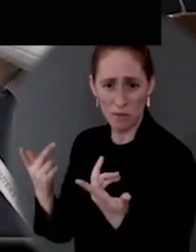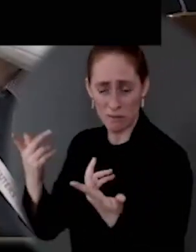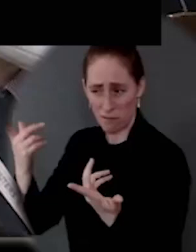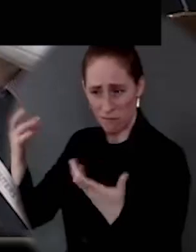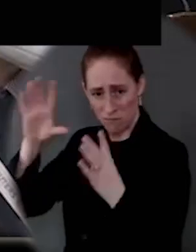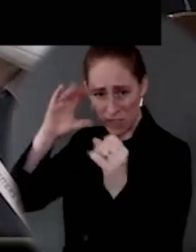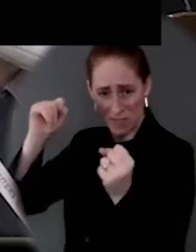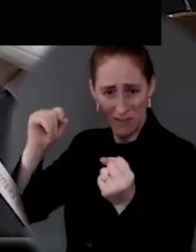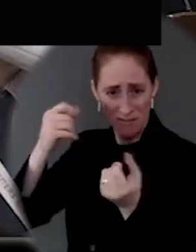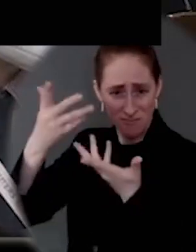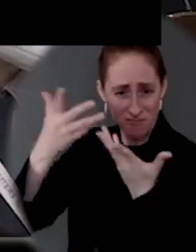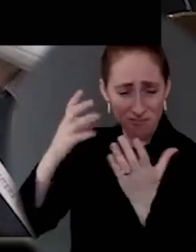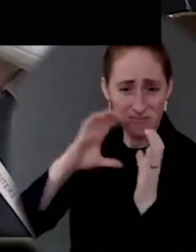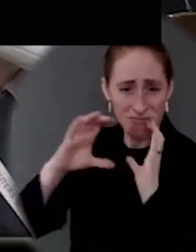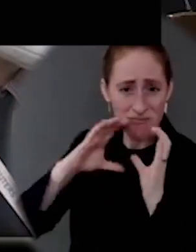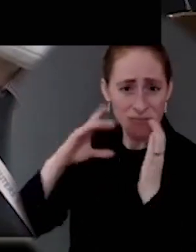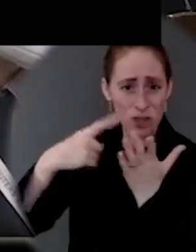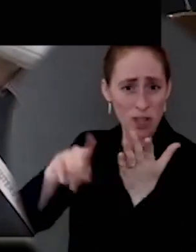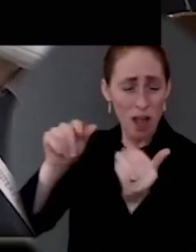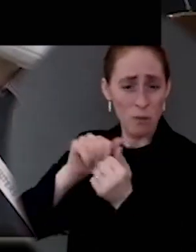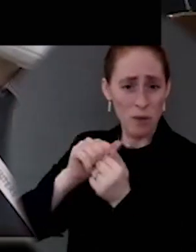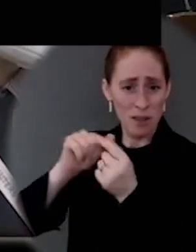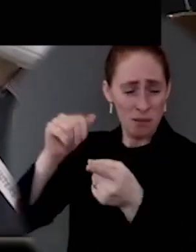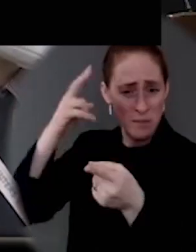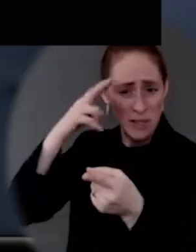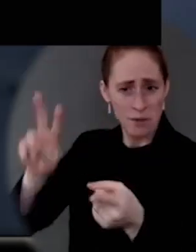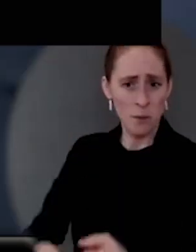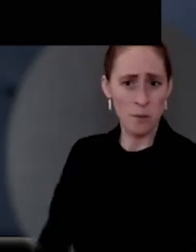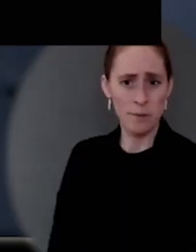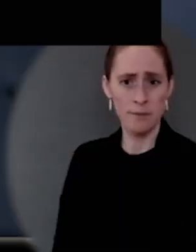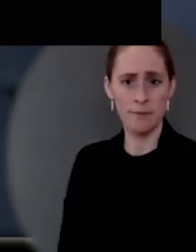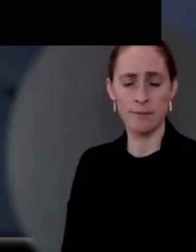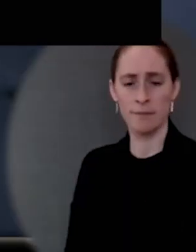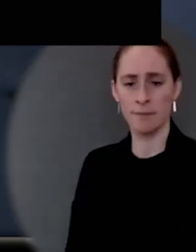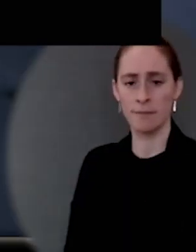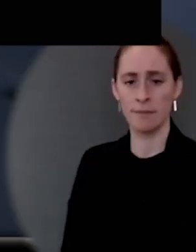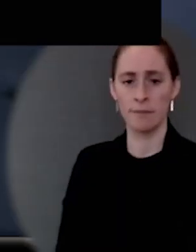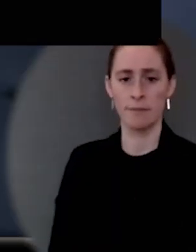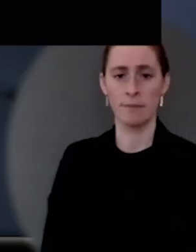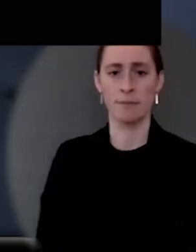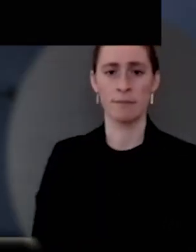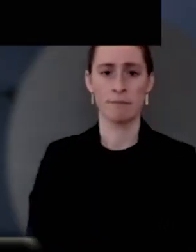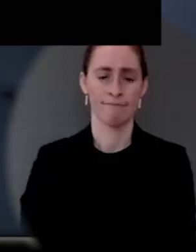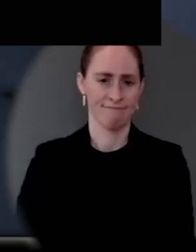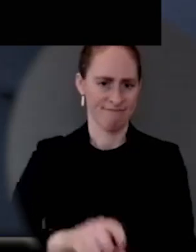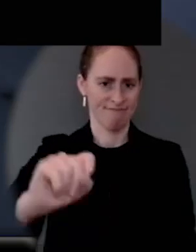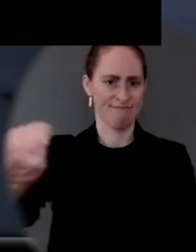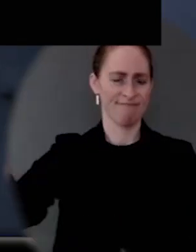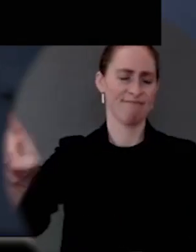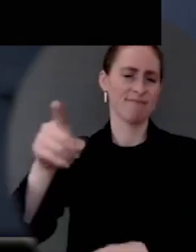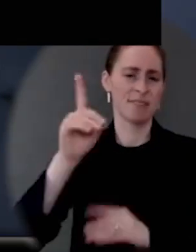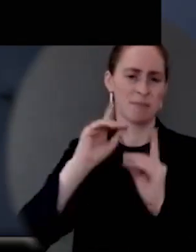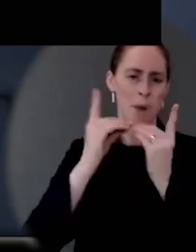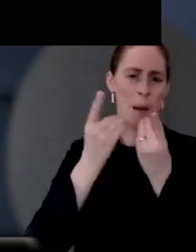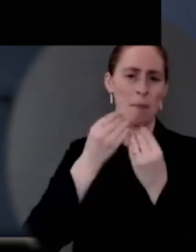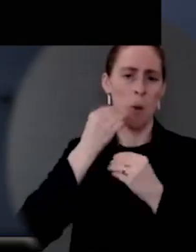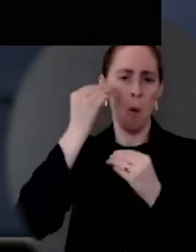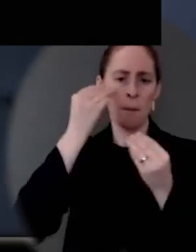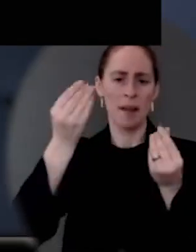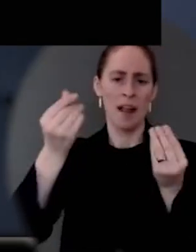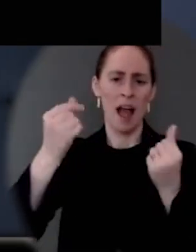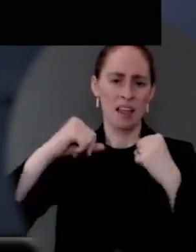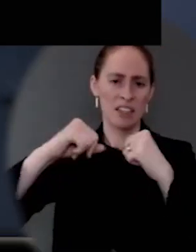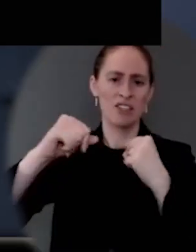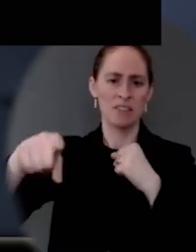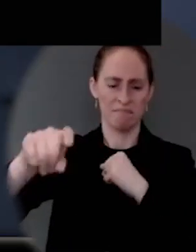reevaluation of the strategy to deter migration north? It would really come through the Department of Homeland Security, that kind of outreach. So I would point you to